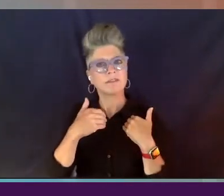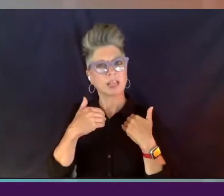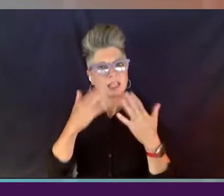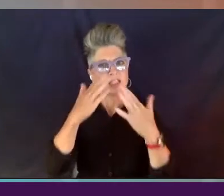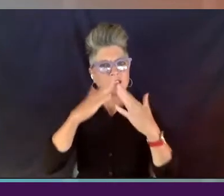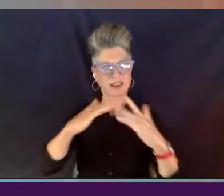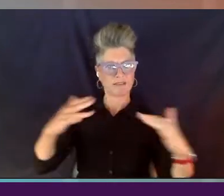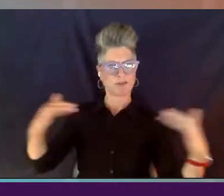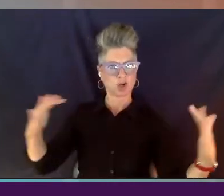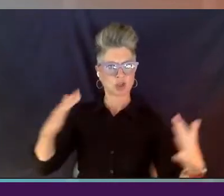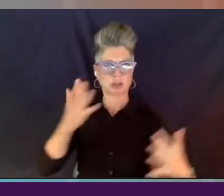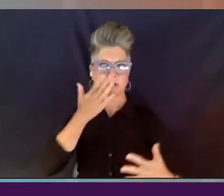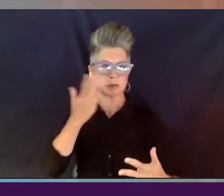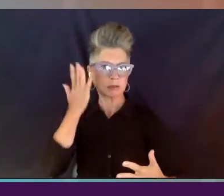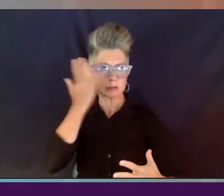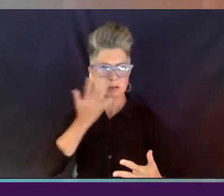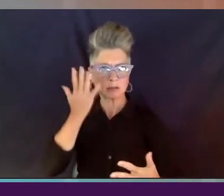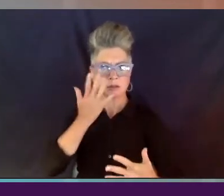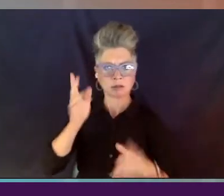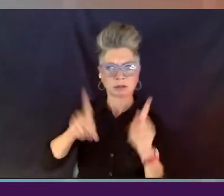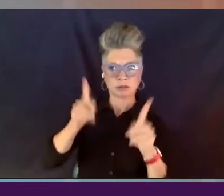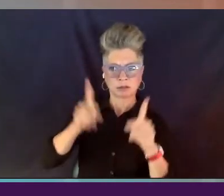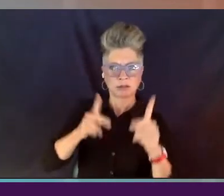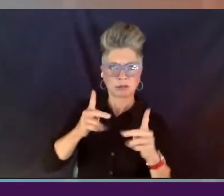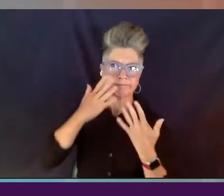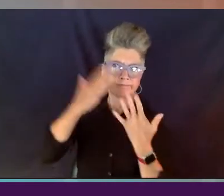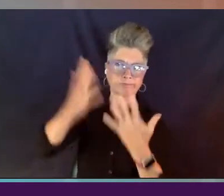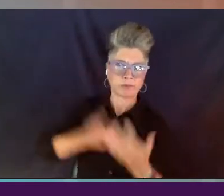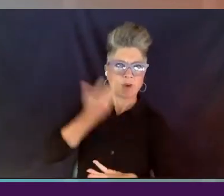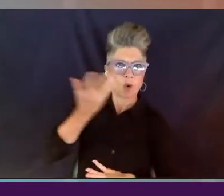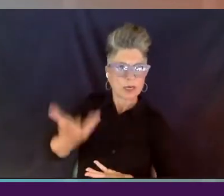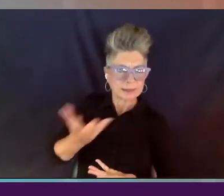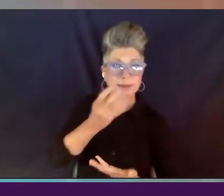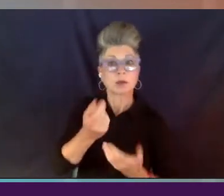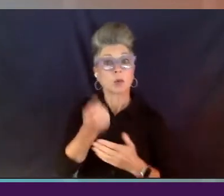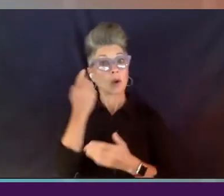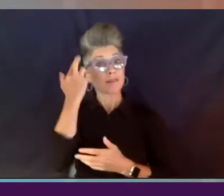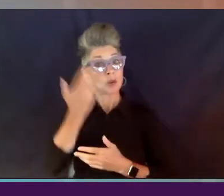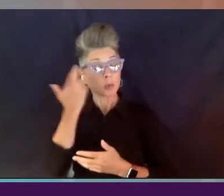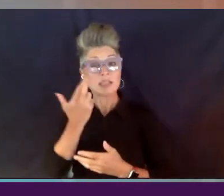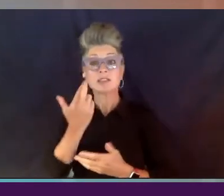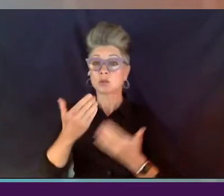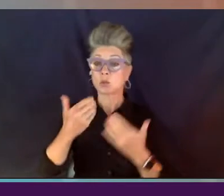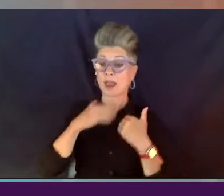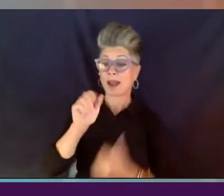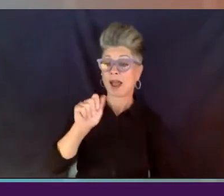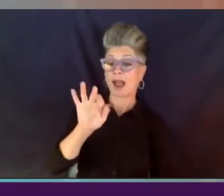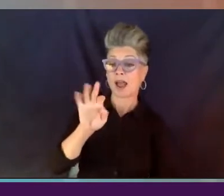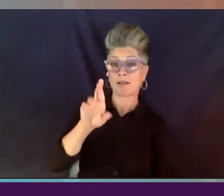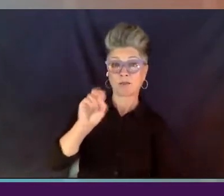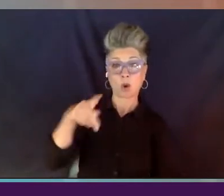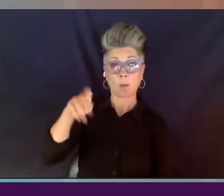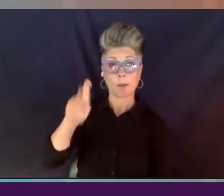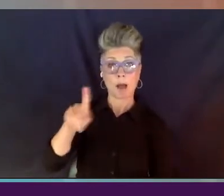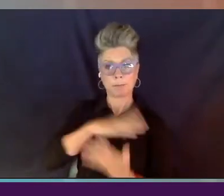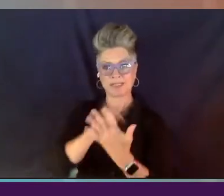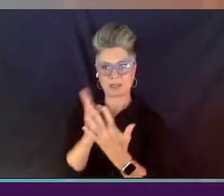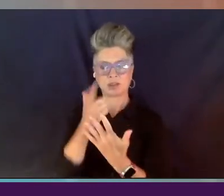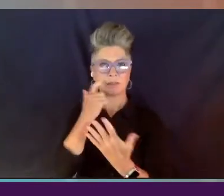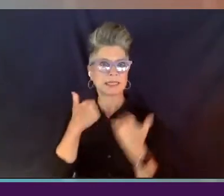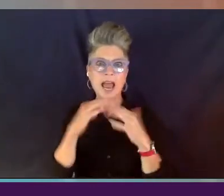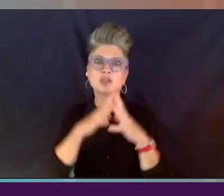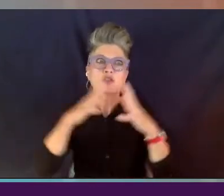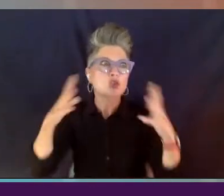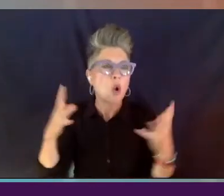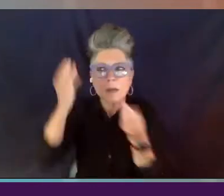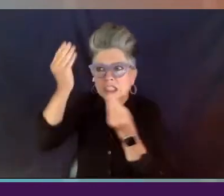on the national strands. In fact, one of the reasons why we launched the Afropop series is because I had all of this content and I could not